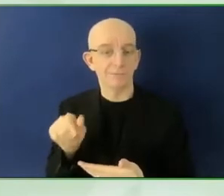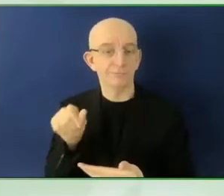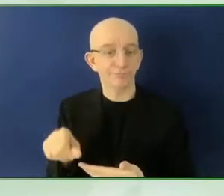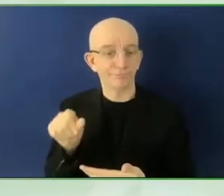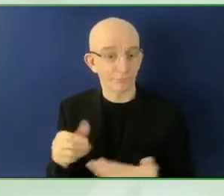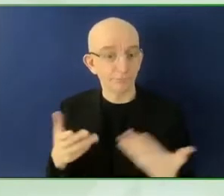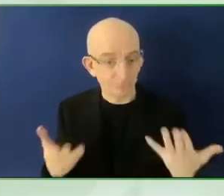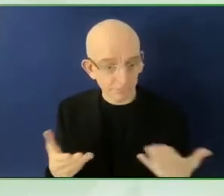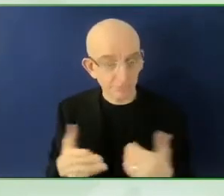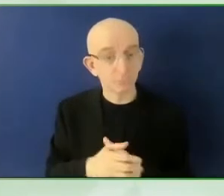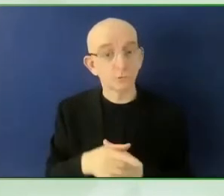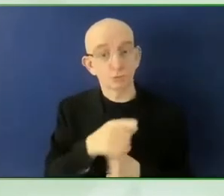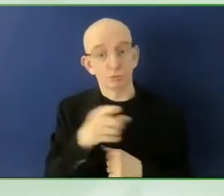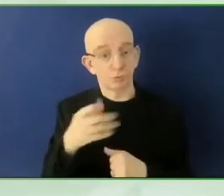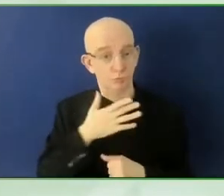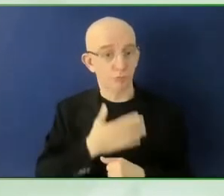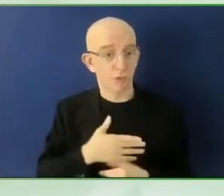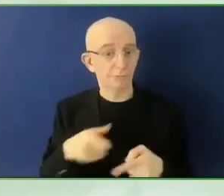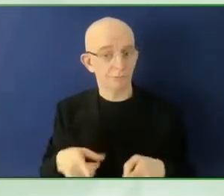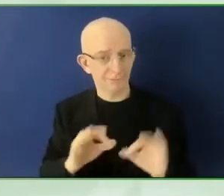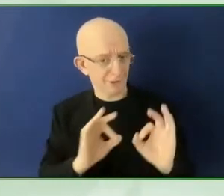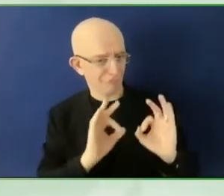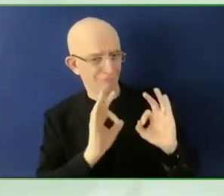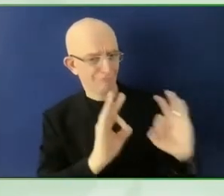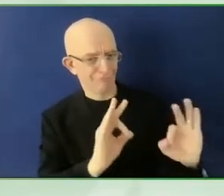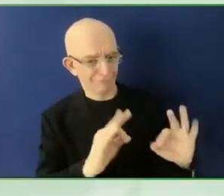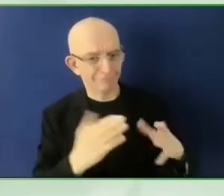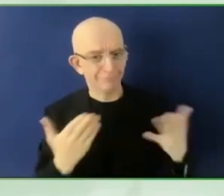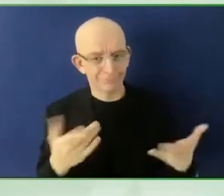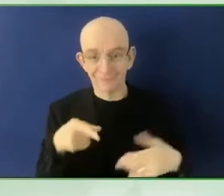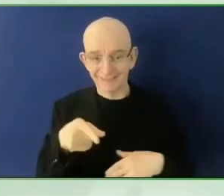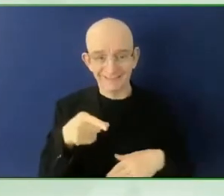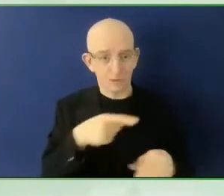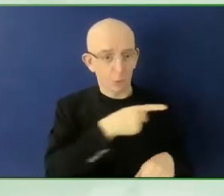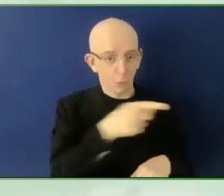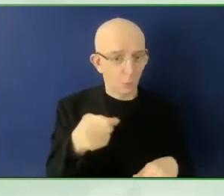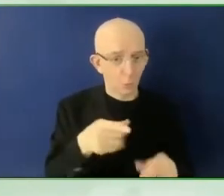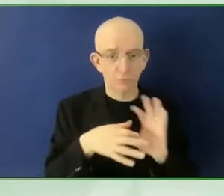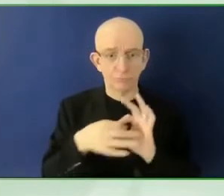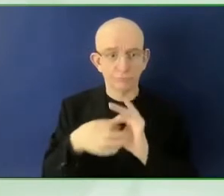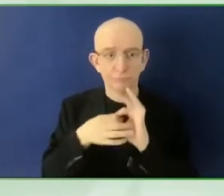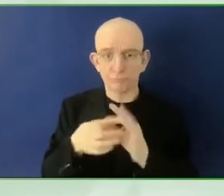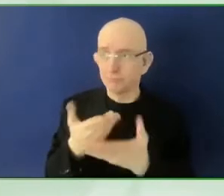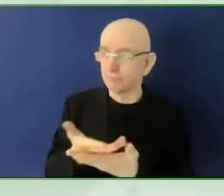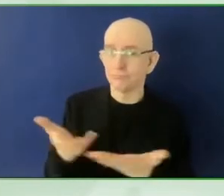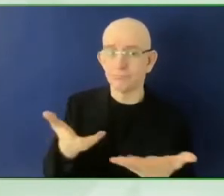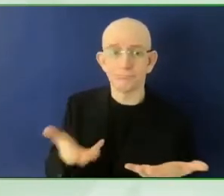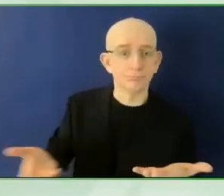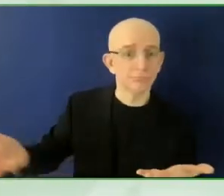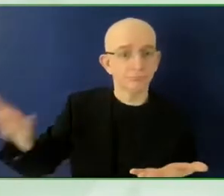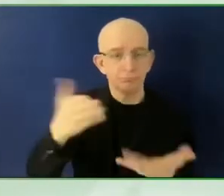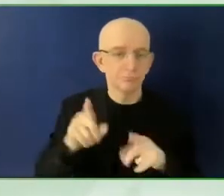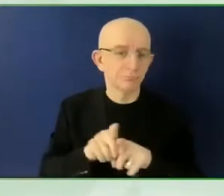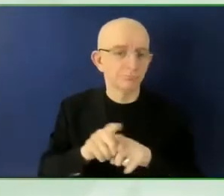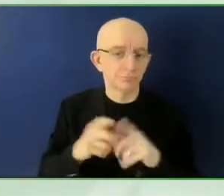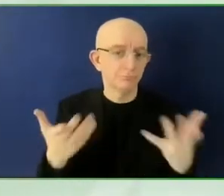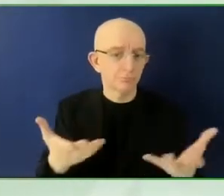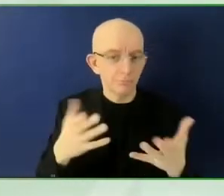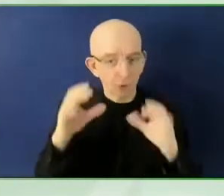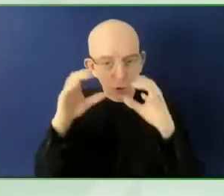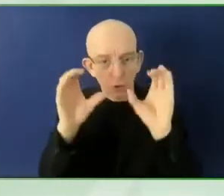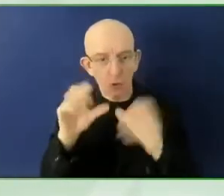example. You know, if somebody wanted to check their Gmail or maybe they wanted to update their LinkedIn,